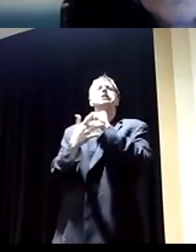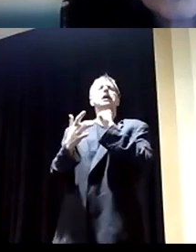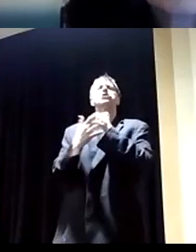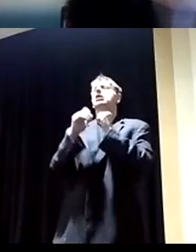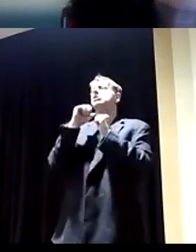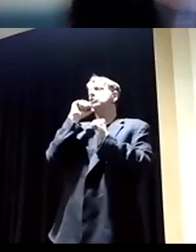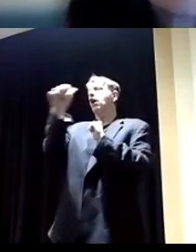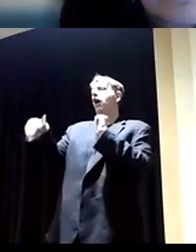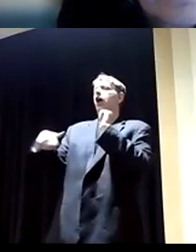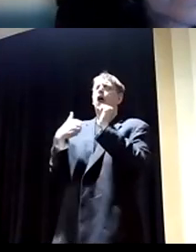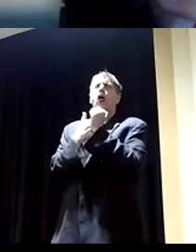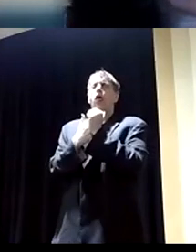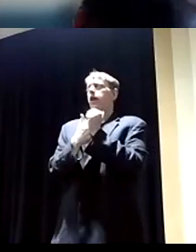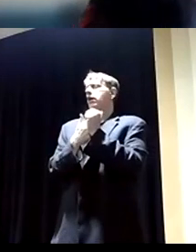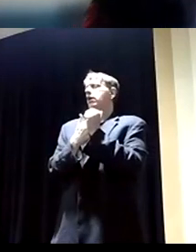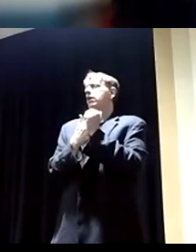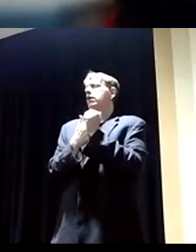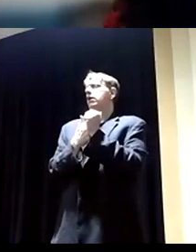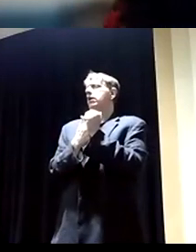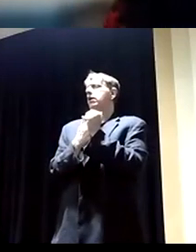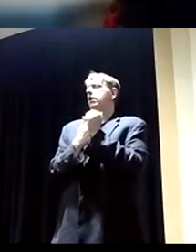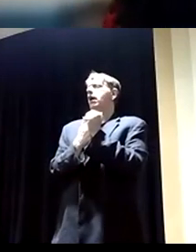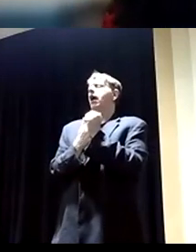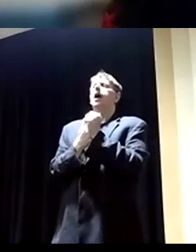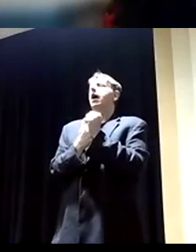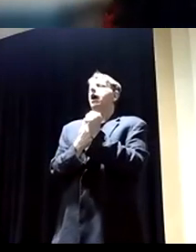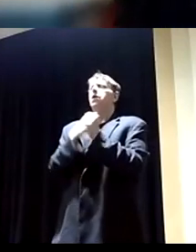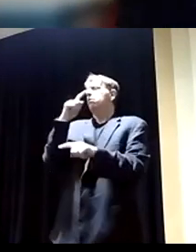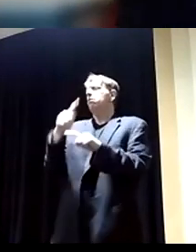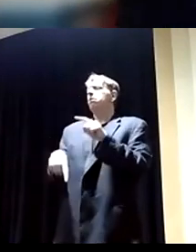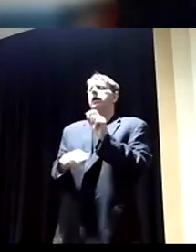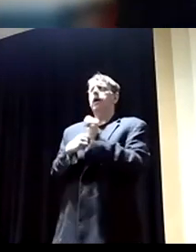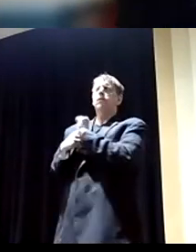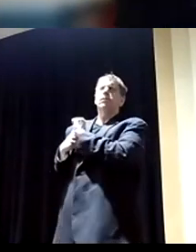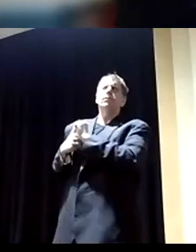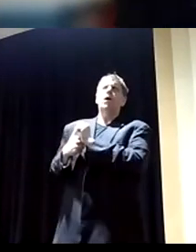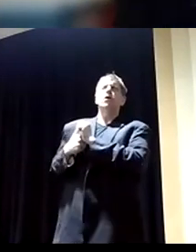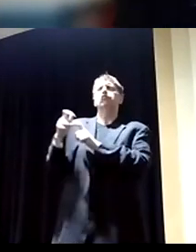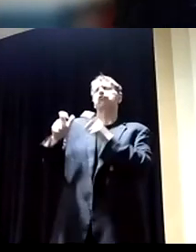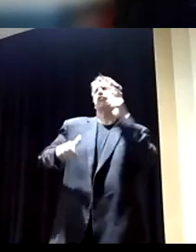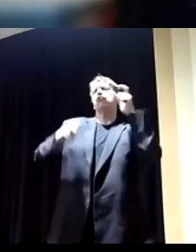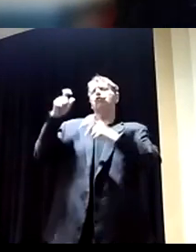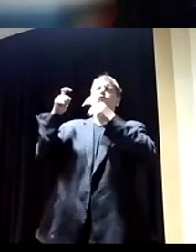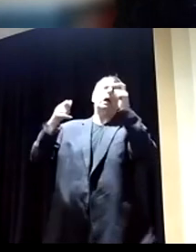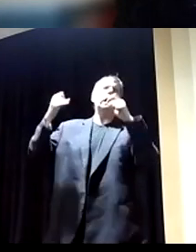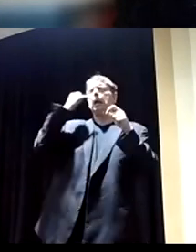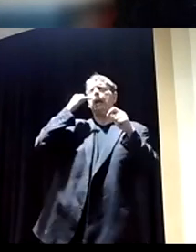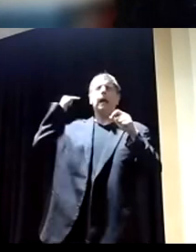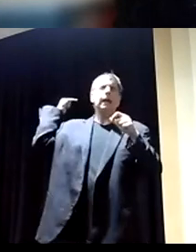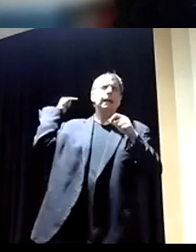is not up to the par where this grand idea is ready to be implemented yet. It still needs to be researched.